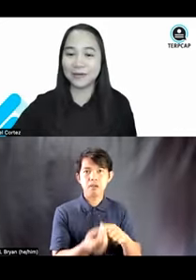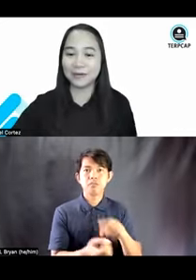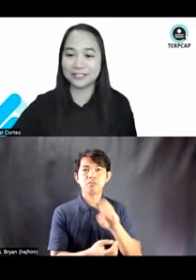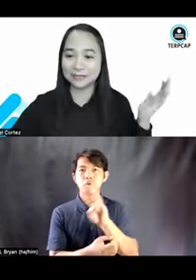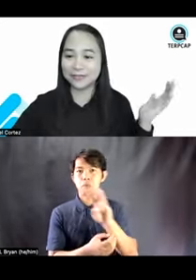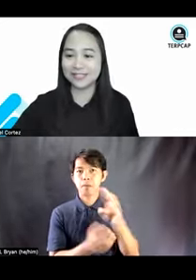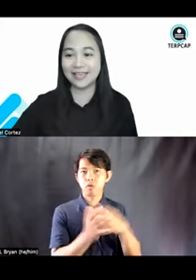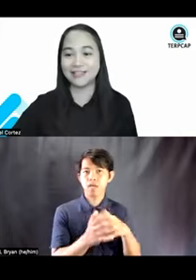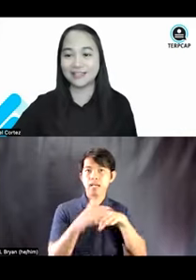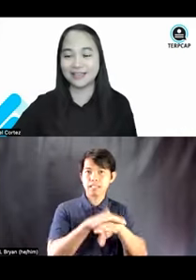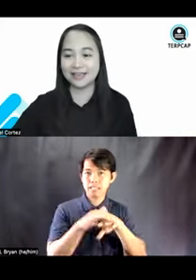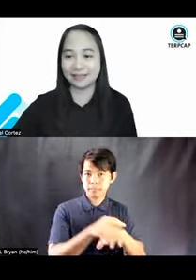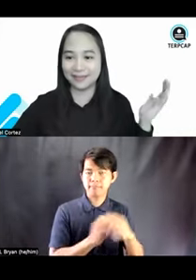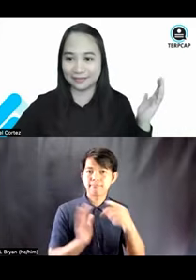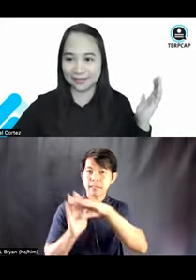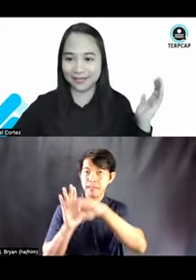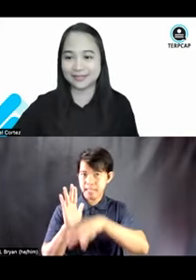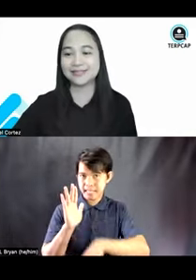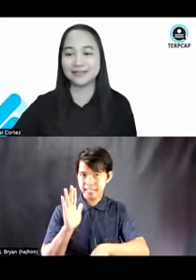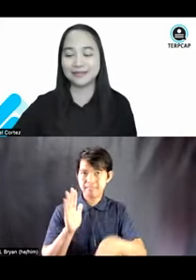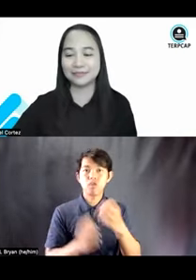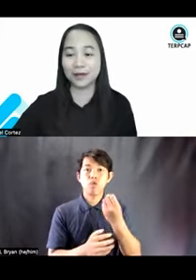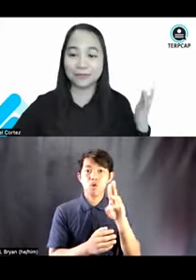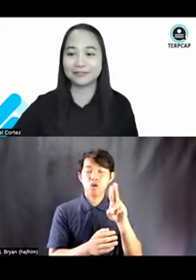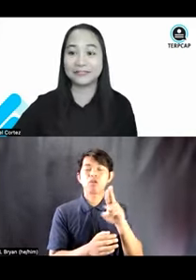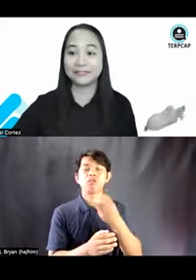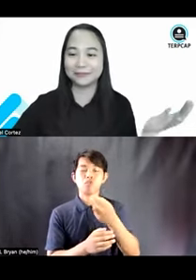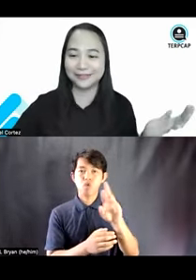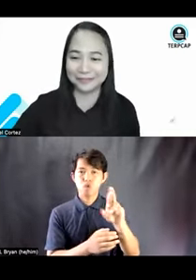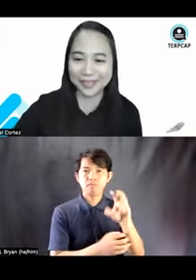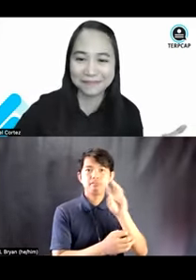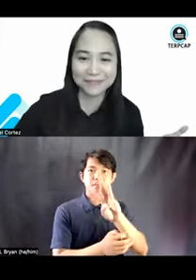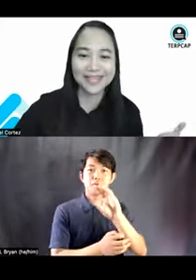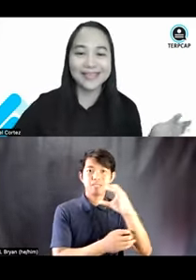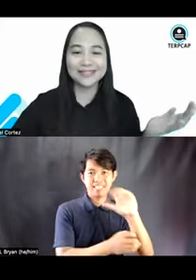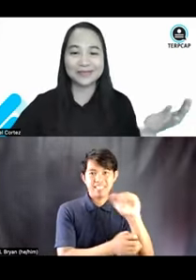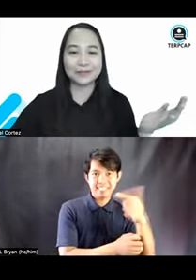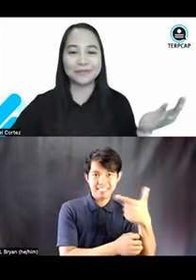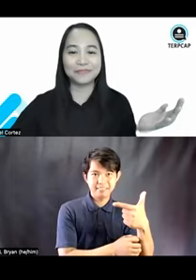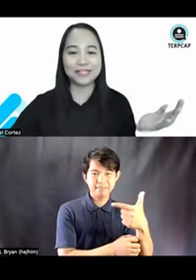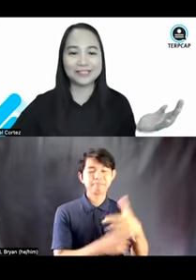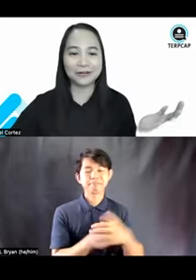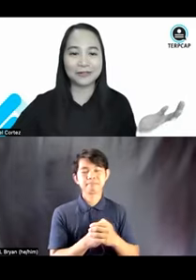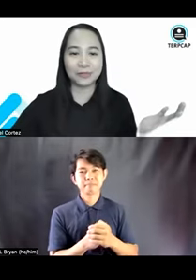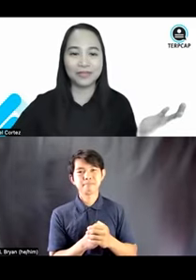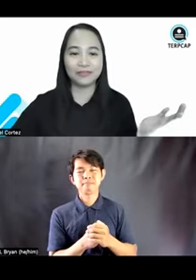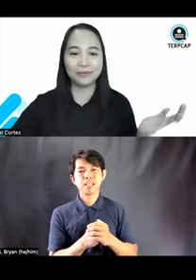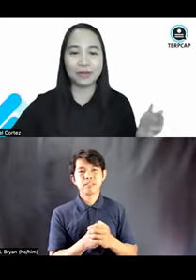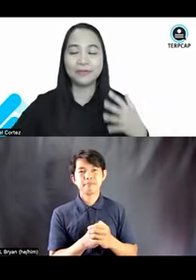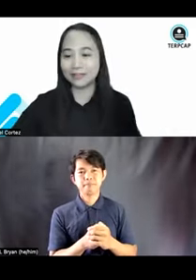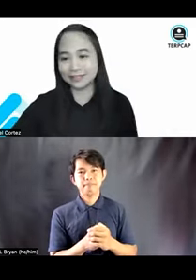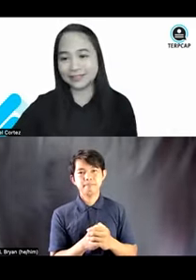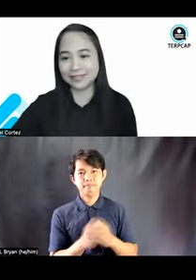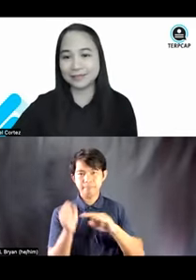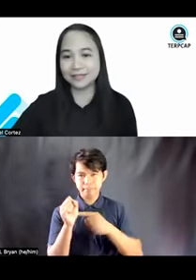or WCAG as popularly known. Okay. So, let's start with